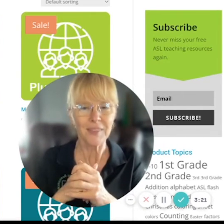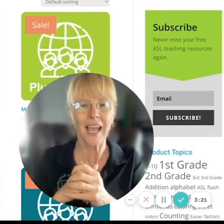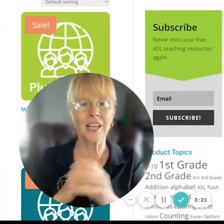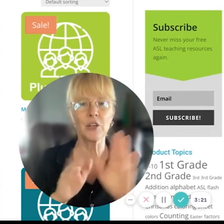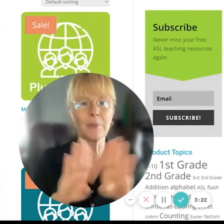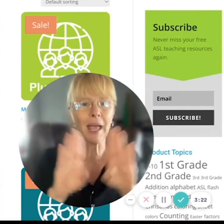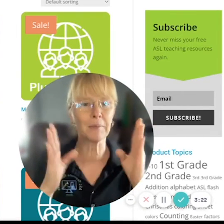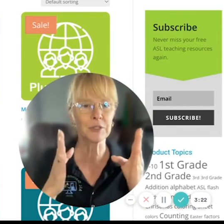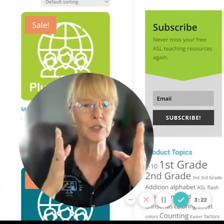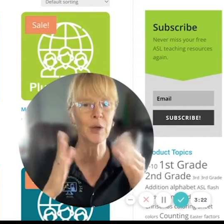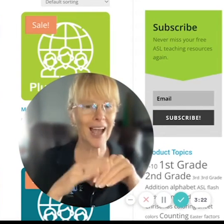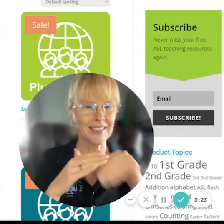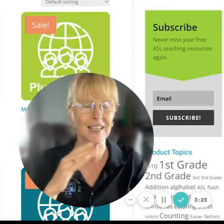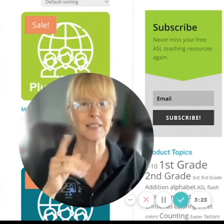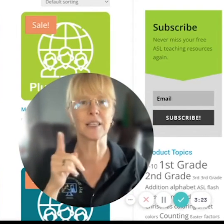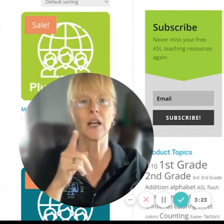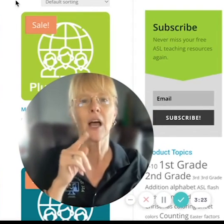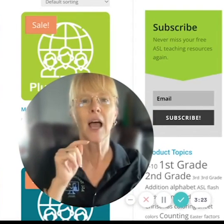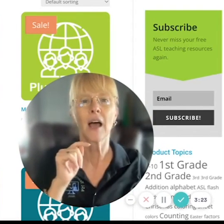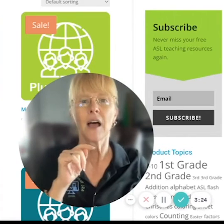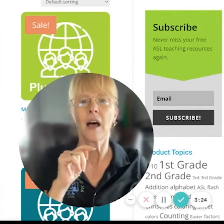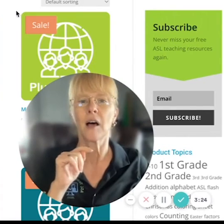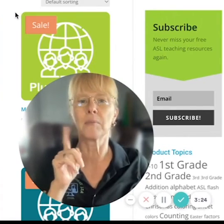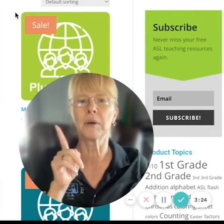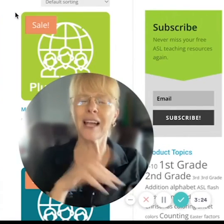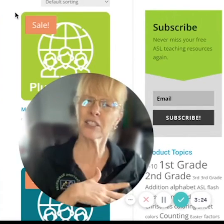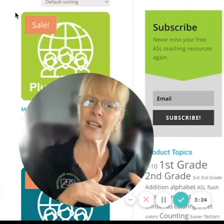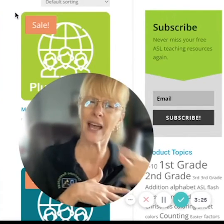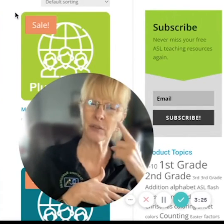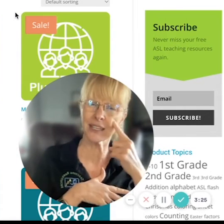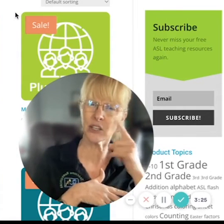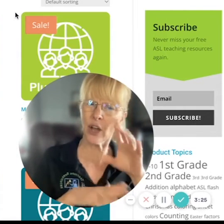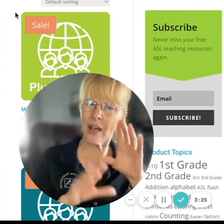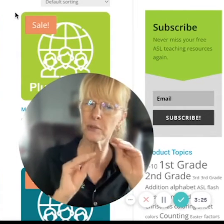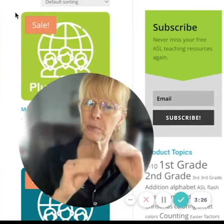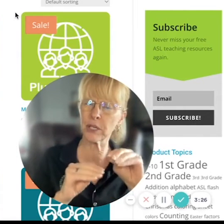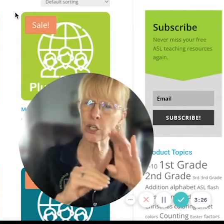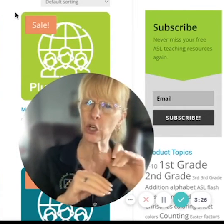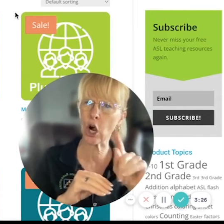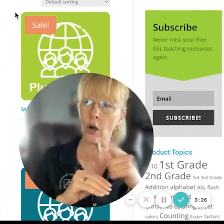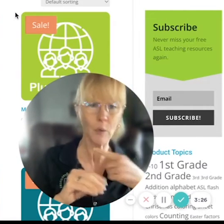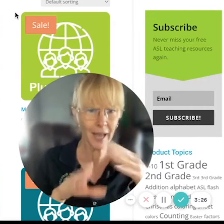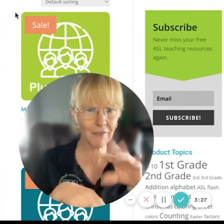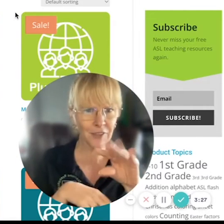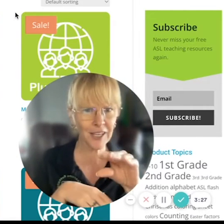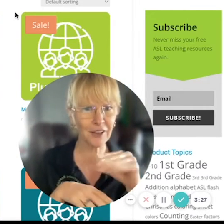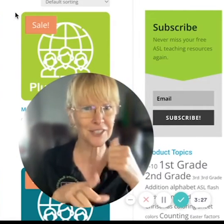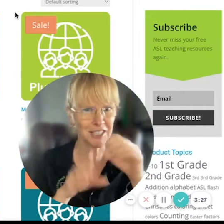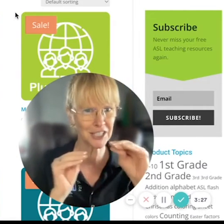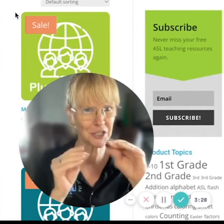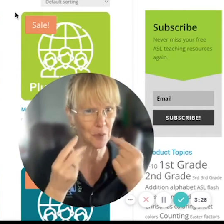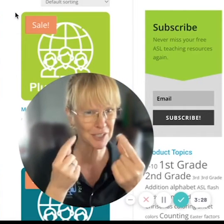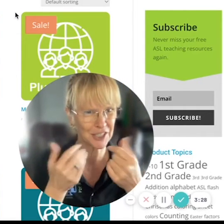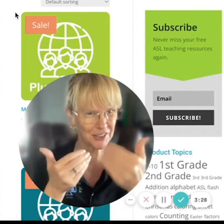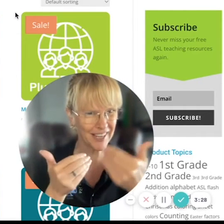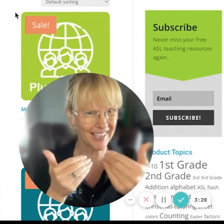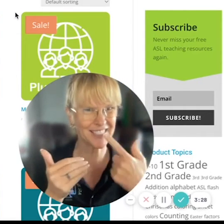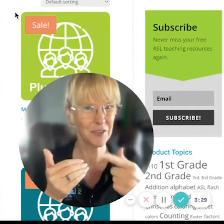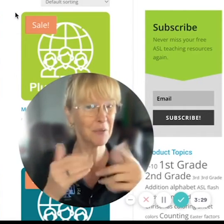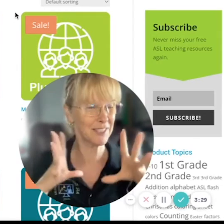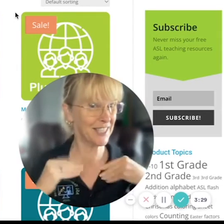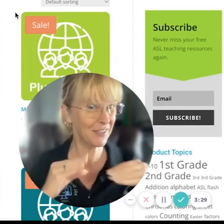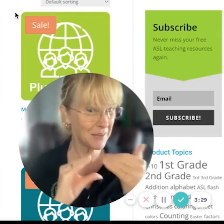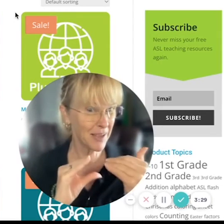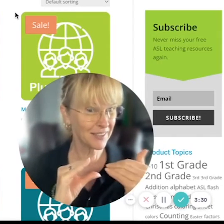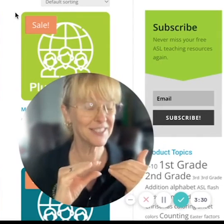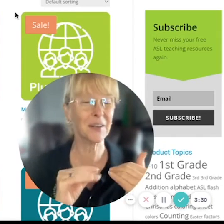and you'll be able to access it um actually i don't think you have to put it in your cart we have videos to teach you what to do next